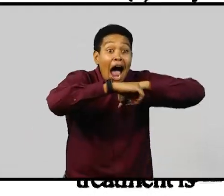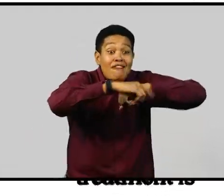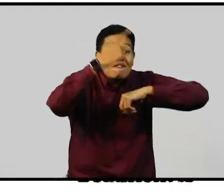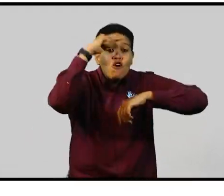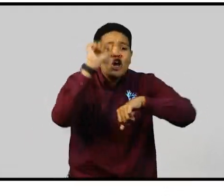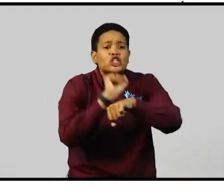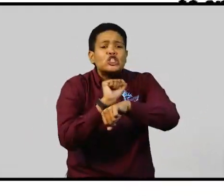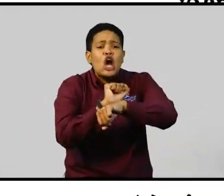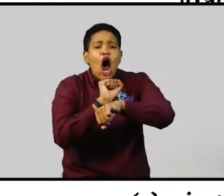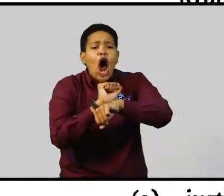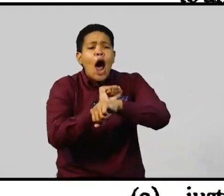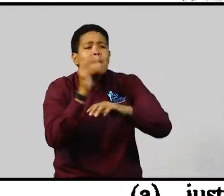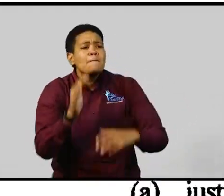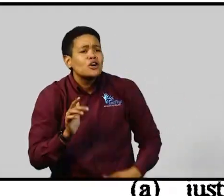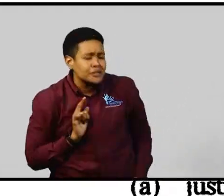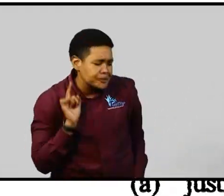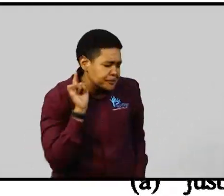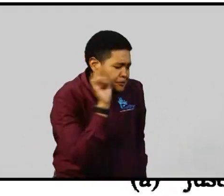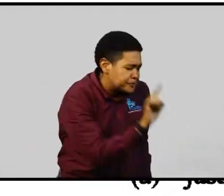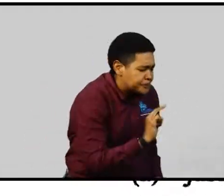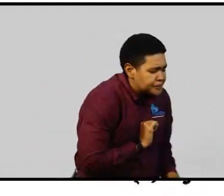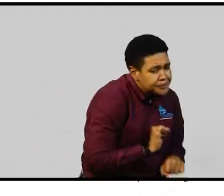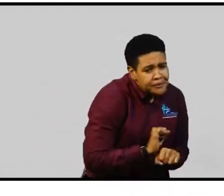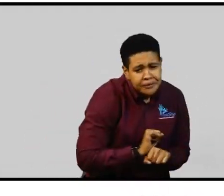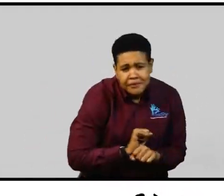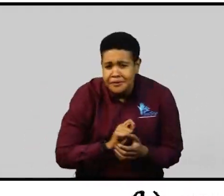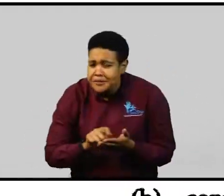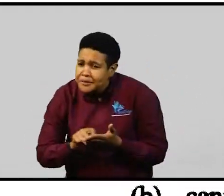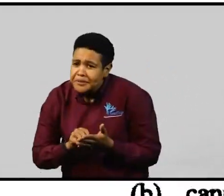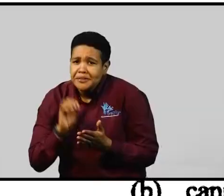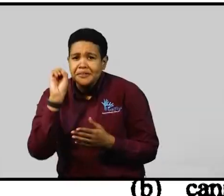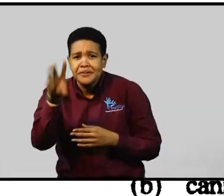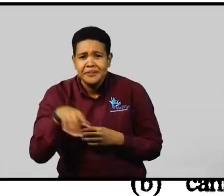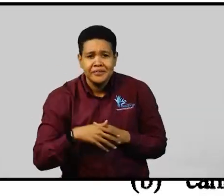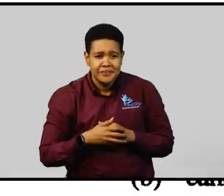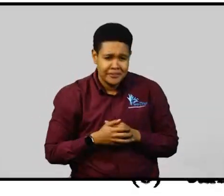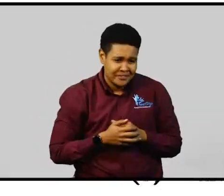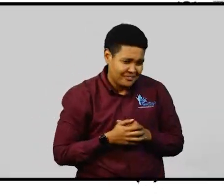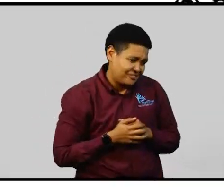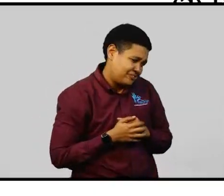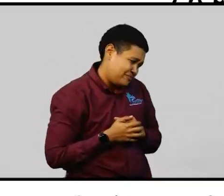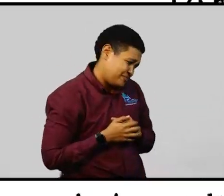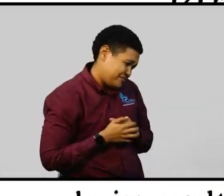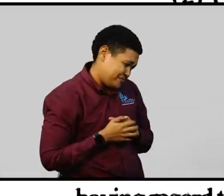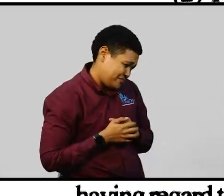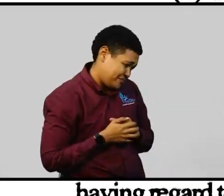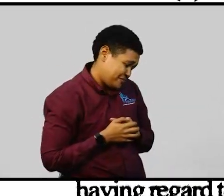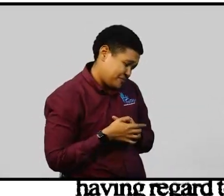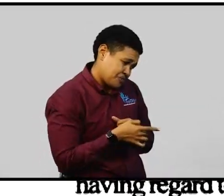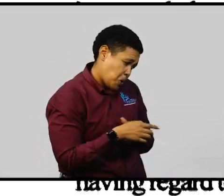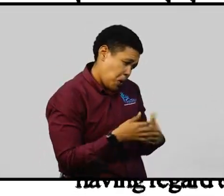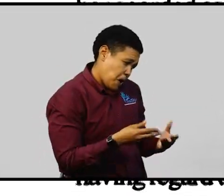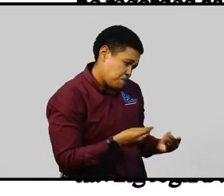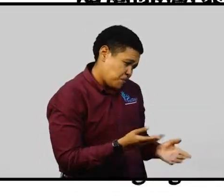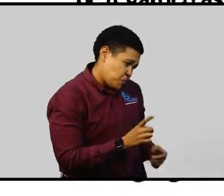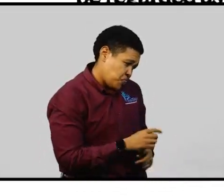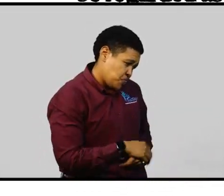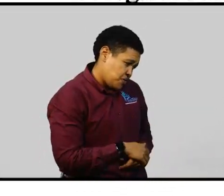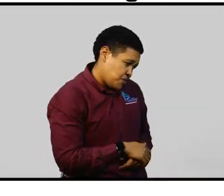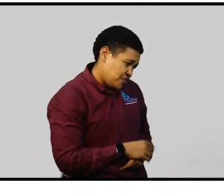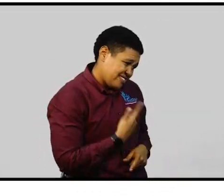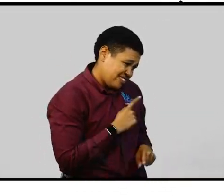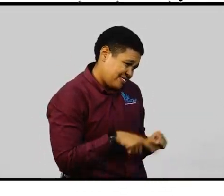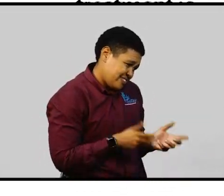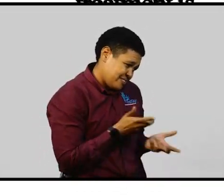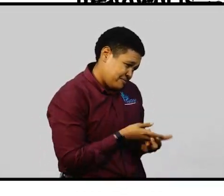and a person with a disability applies. And there are no provisions in place for the